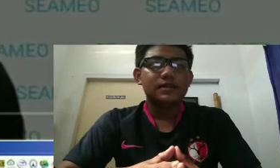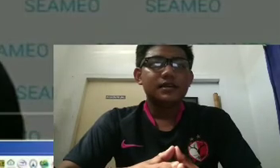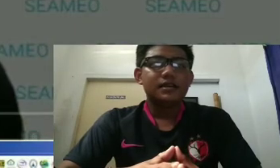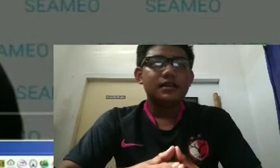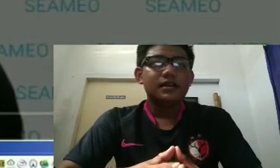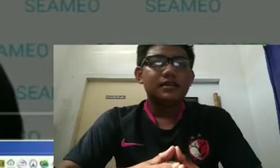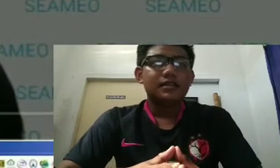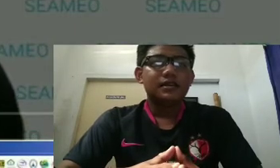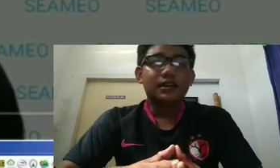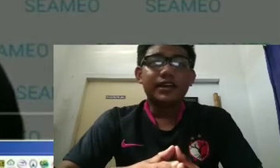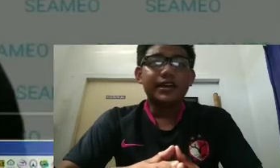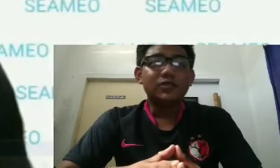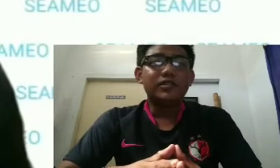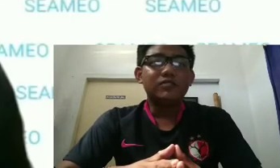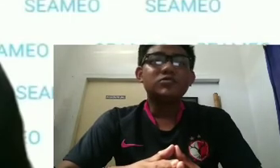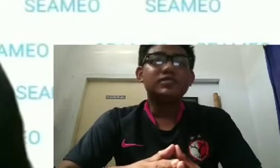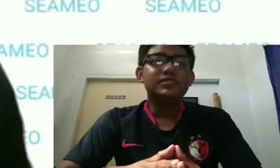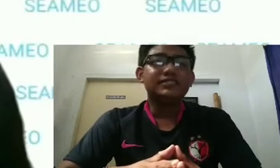Communities.